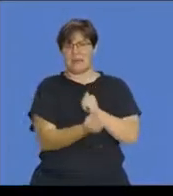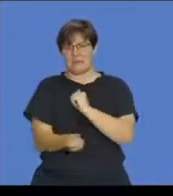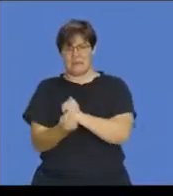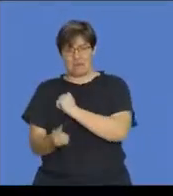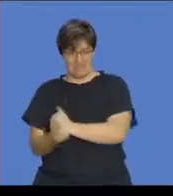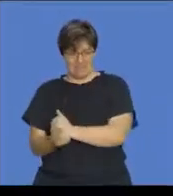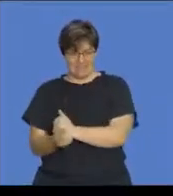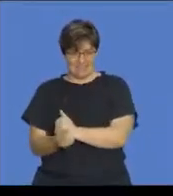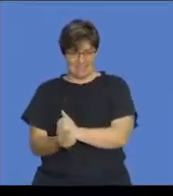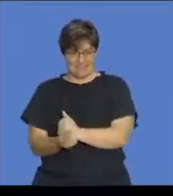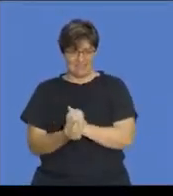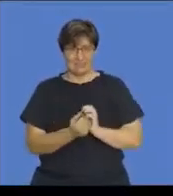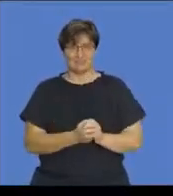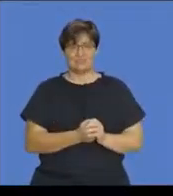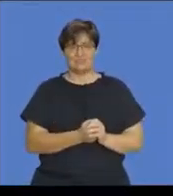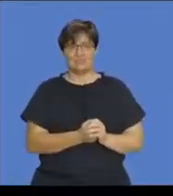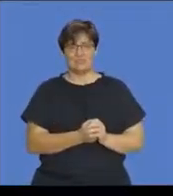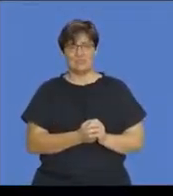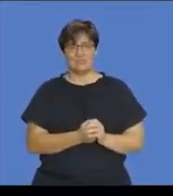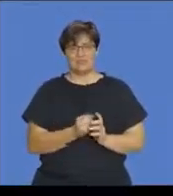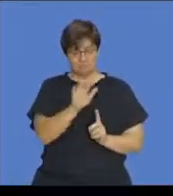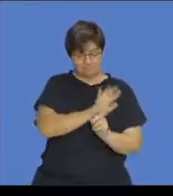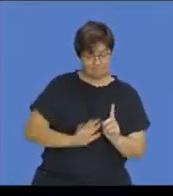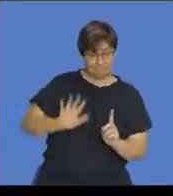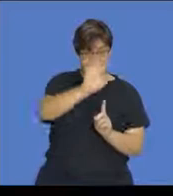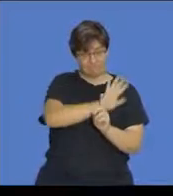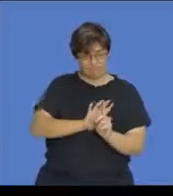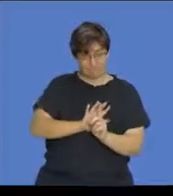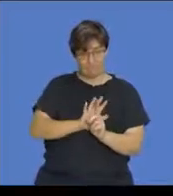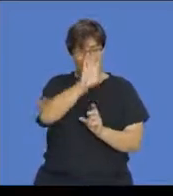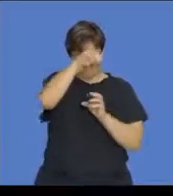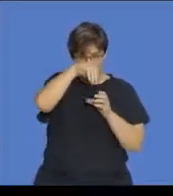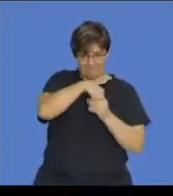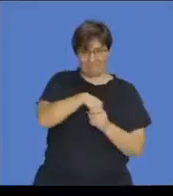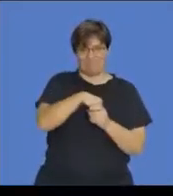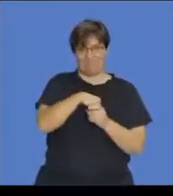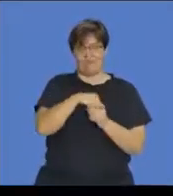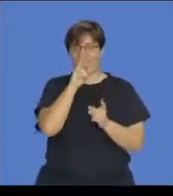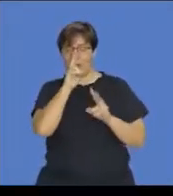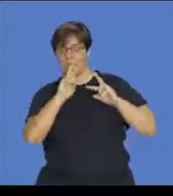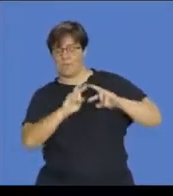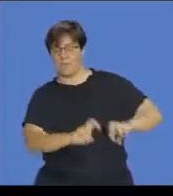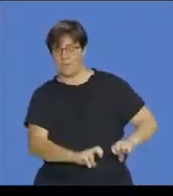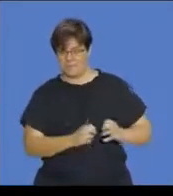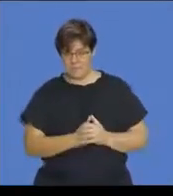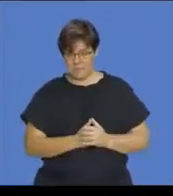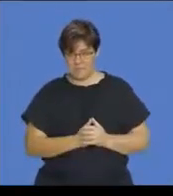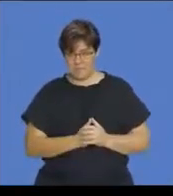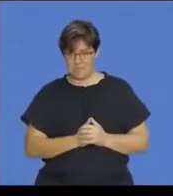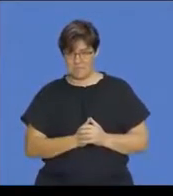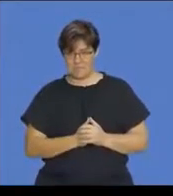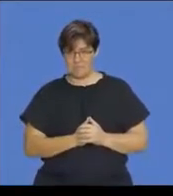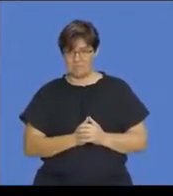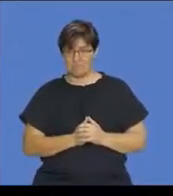different things taking place. And that is encompassing the things that we're examining. So within